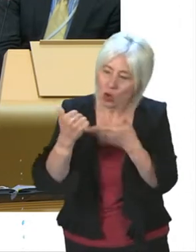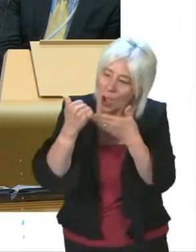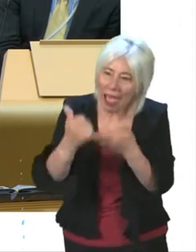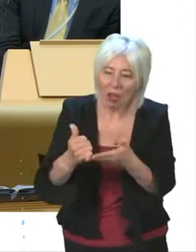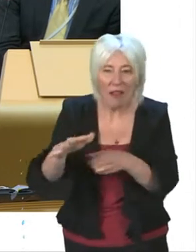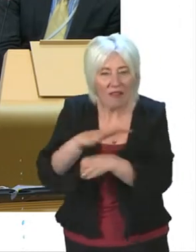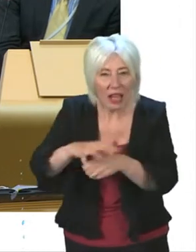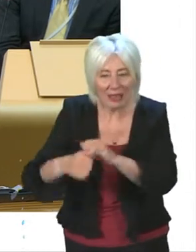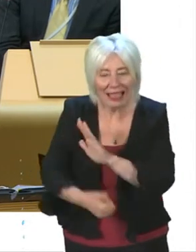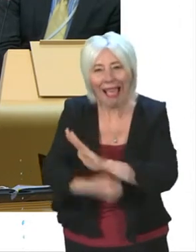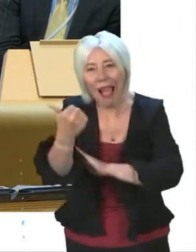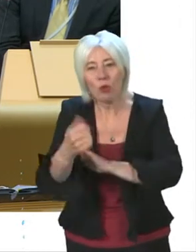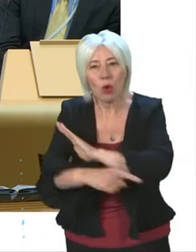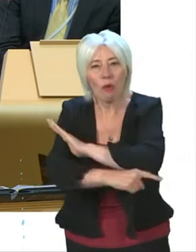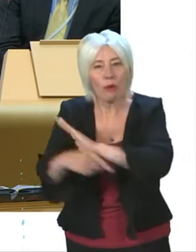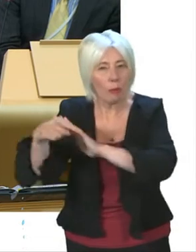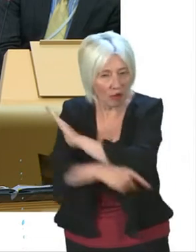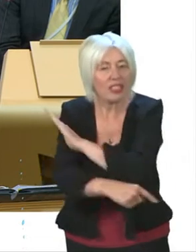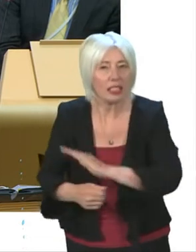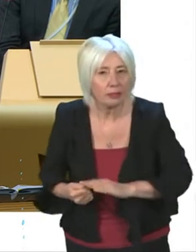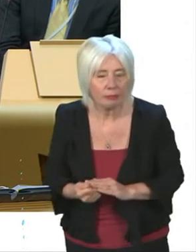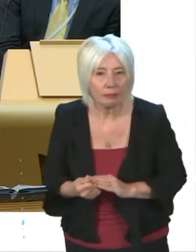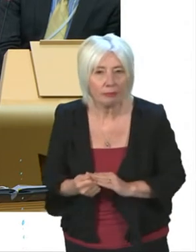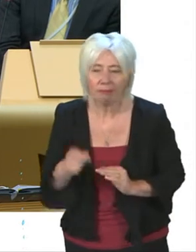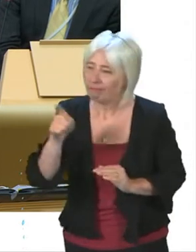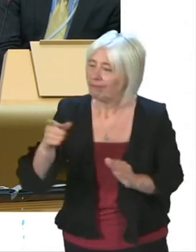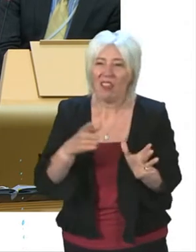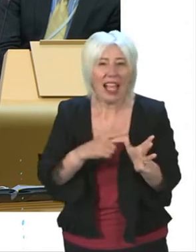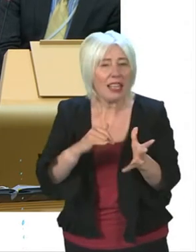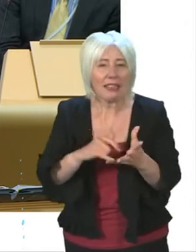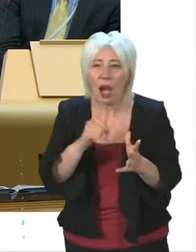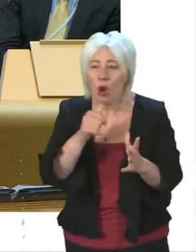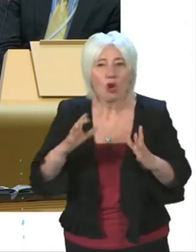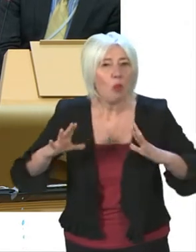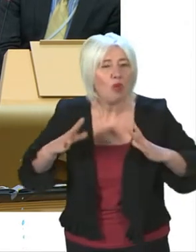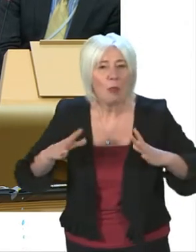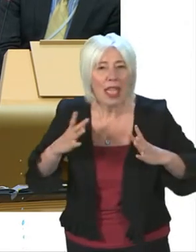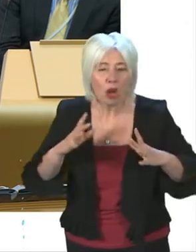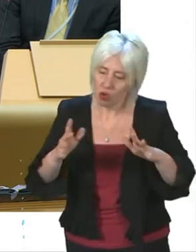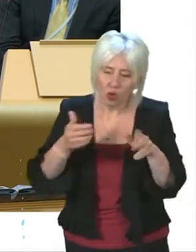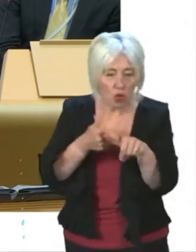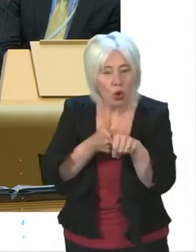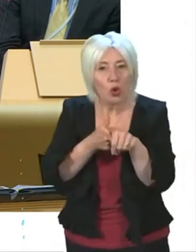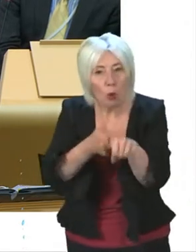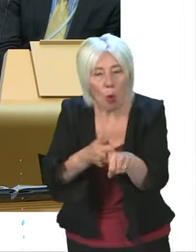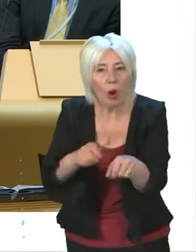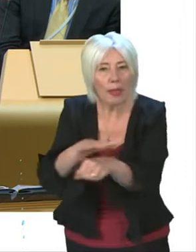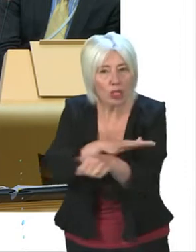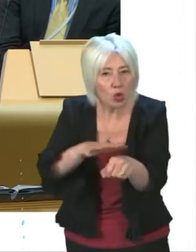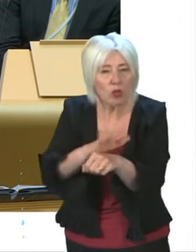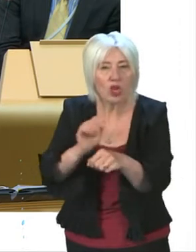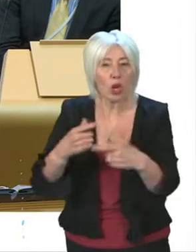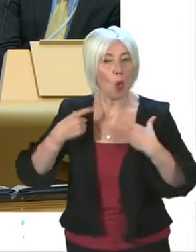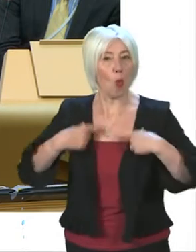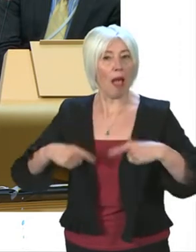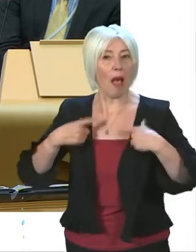out of poverty. And if Anna Sarwar wasn't prepared to continue to support the situation where welfare